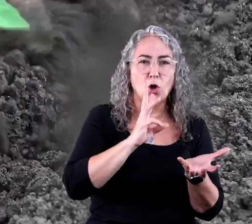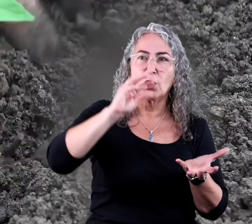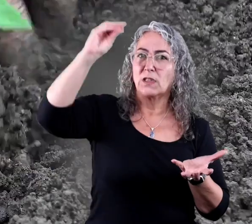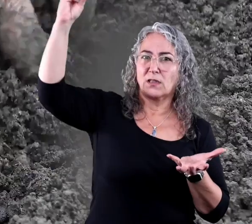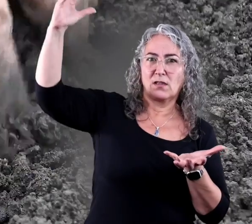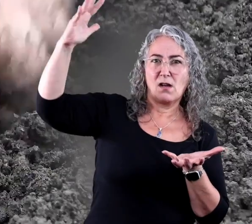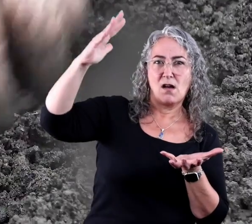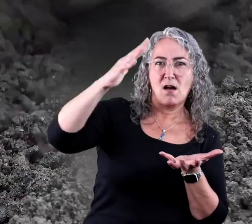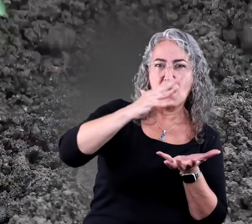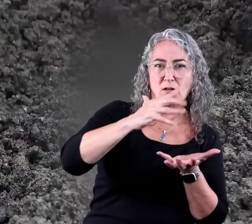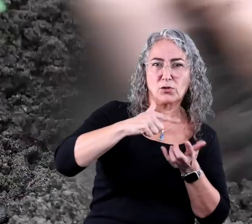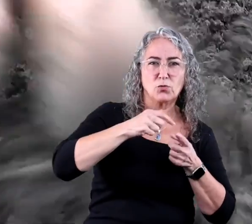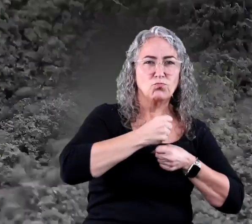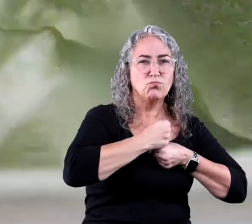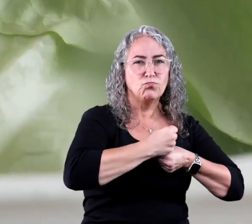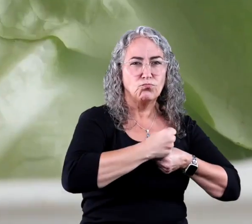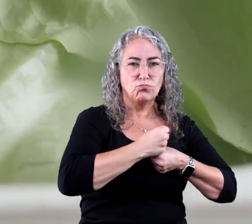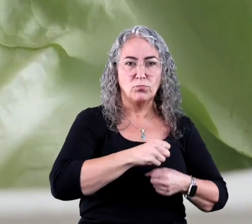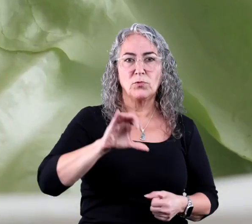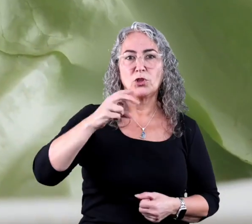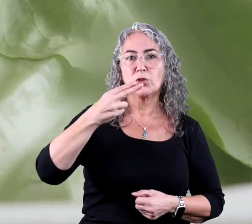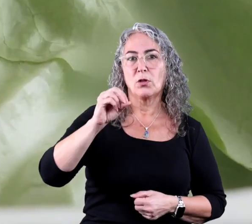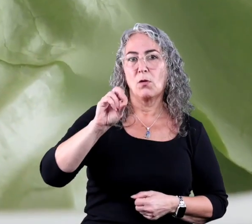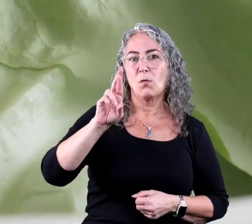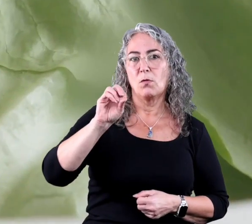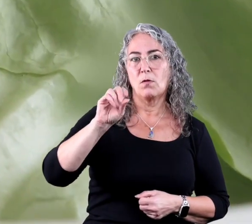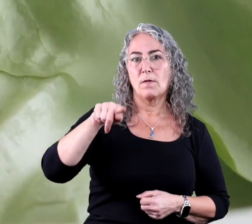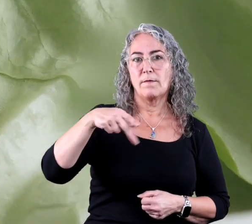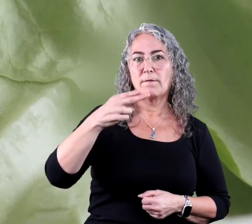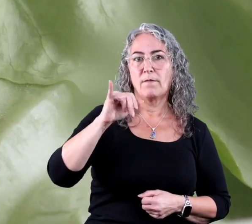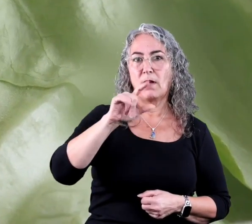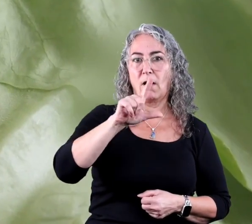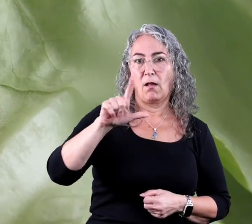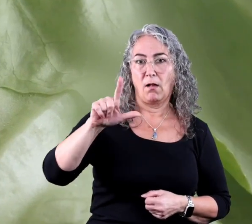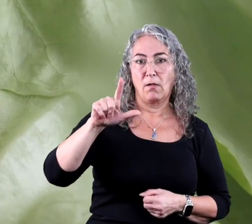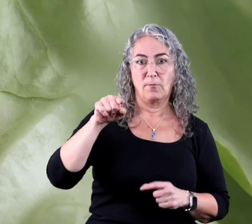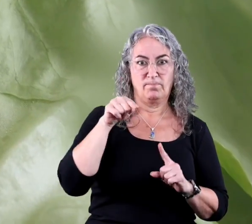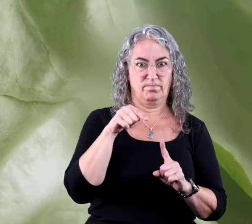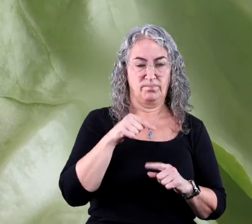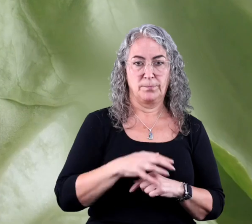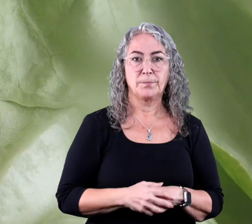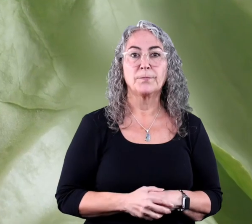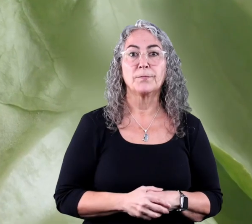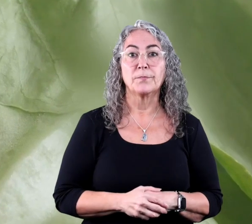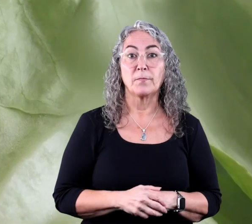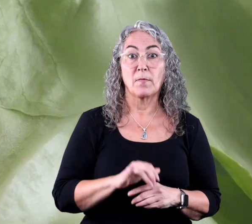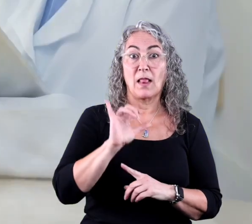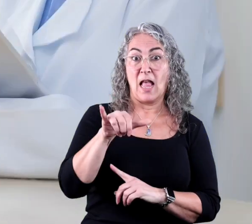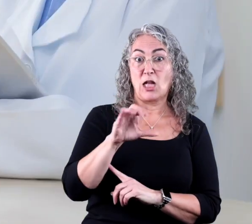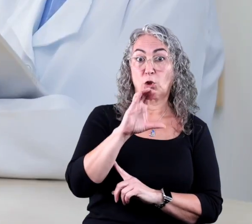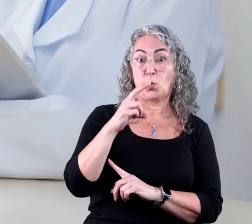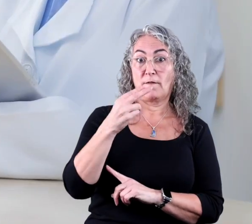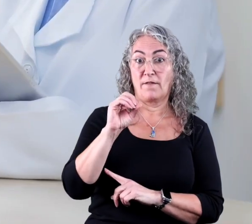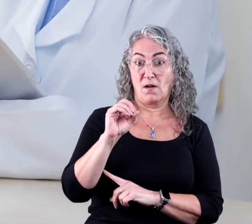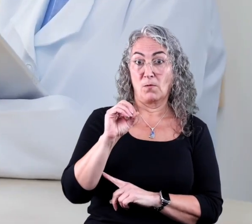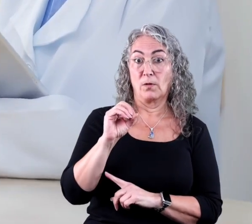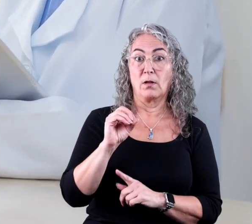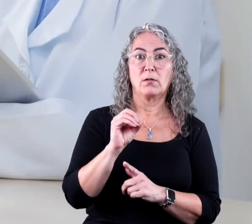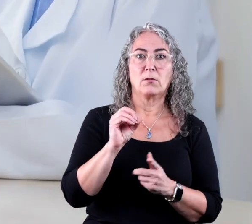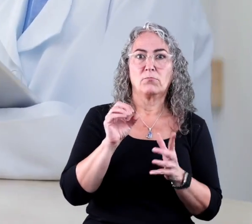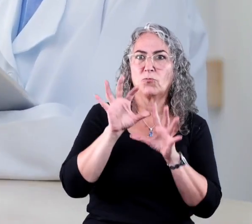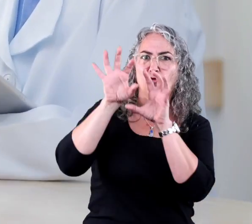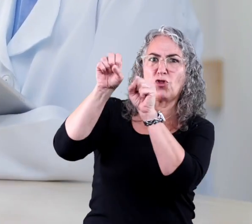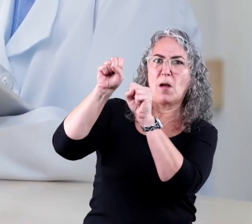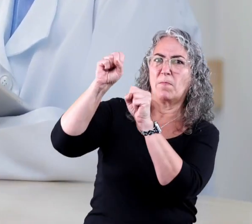photosynthesis to work. In the leaves on a plant, there is something called chlorophyll. Chlorophyll traps